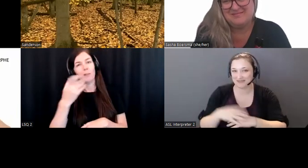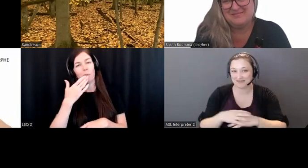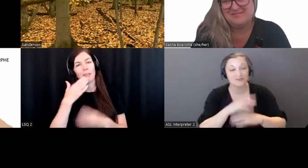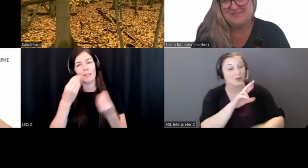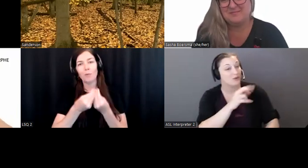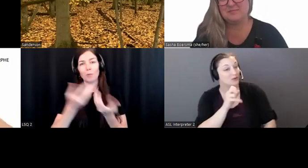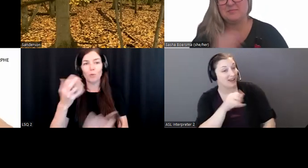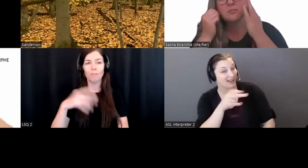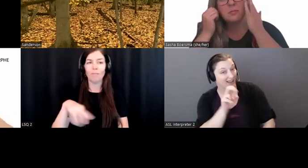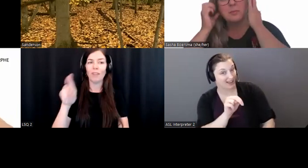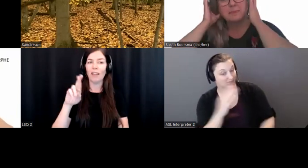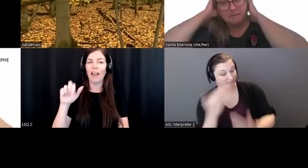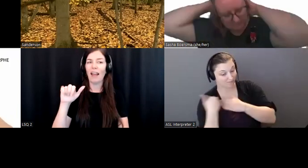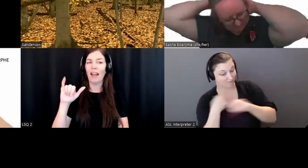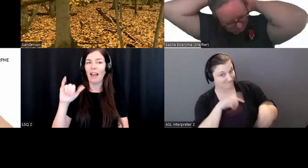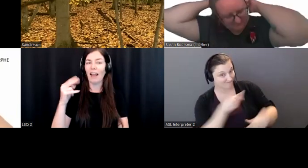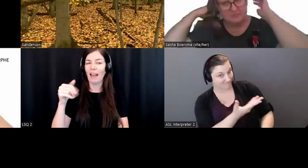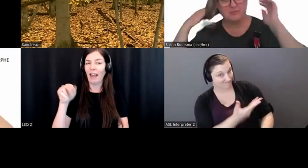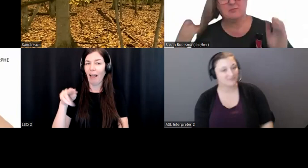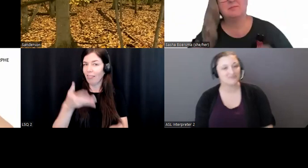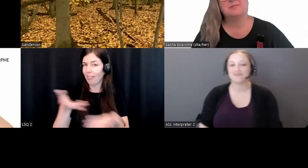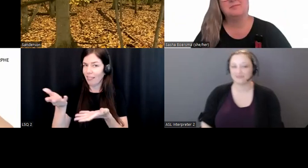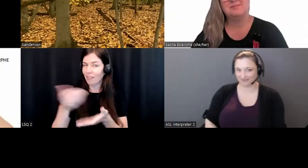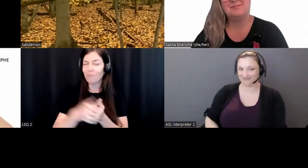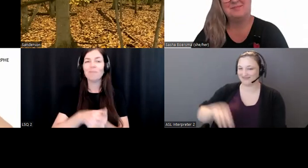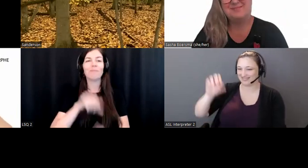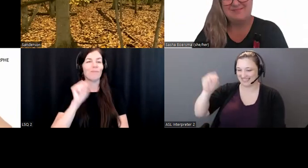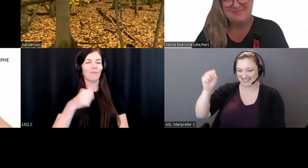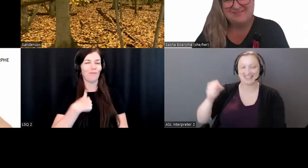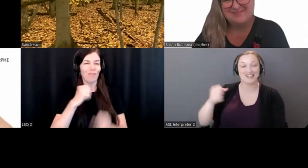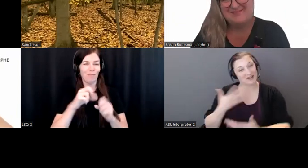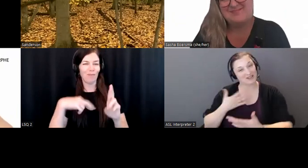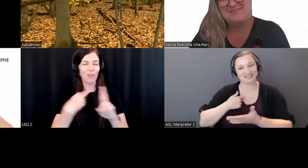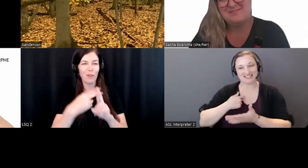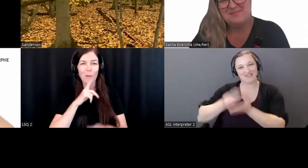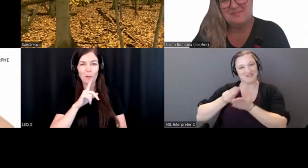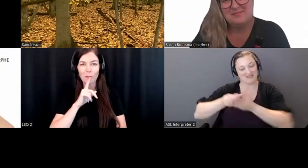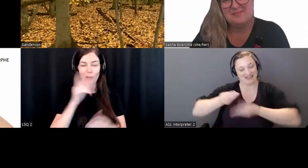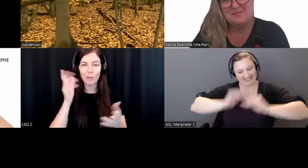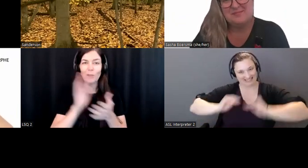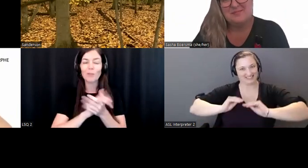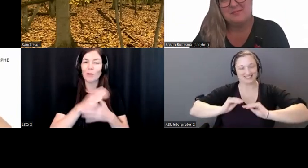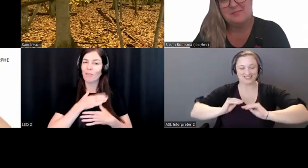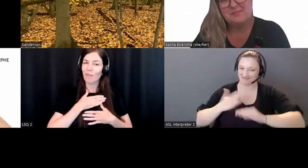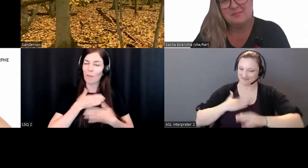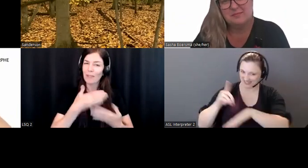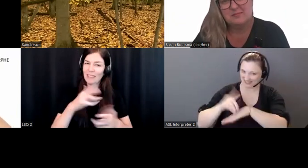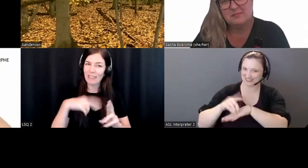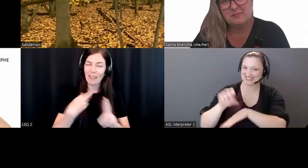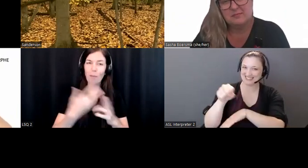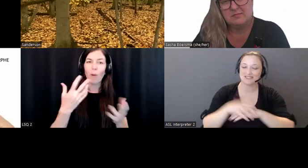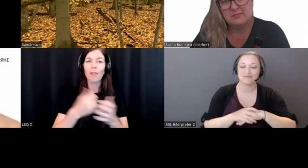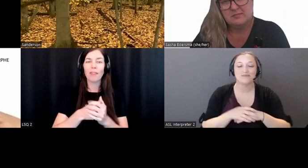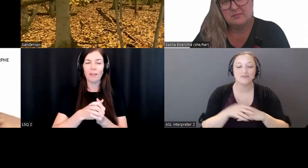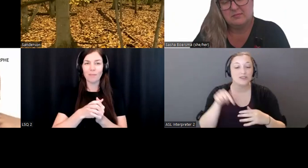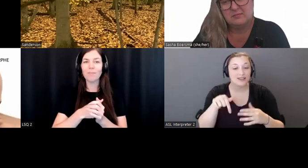to take that question, please? As treasurer, that would be my duty. Thank you, Yasmin. You know, so that's an opportunity. We talk about this